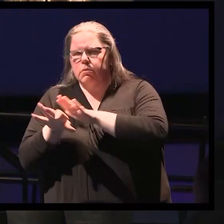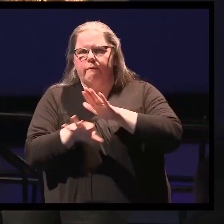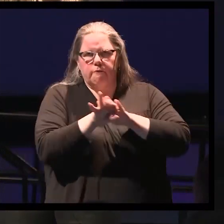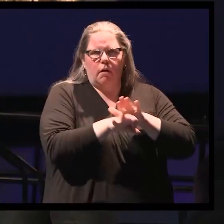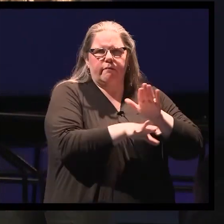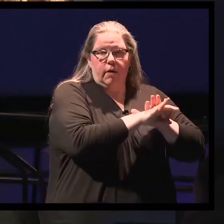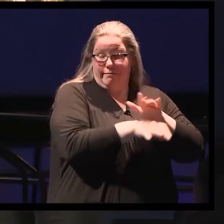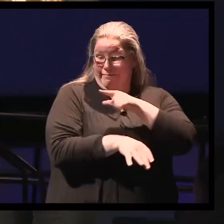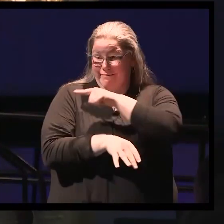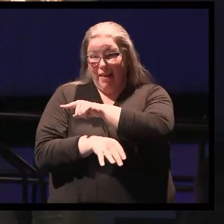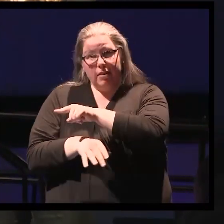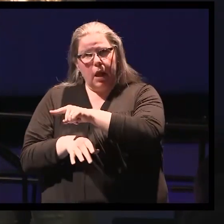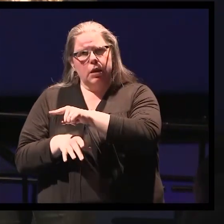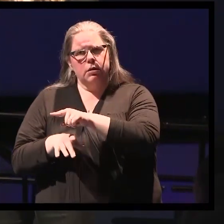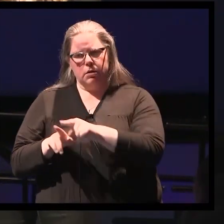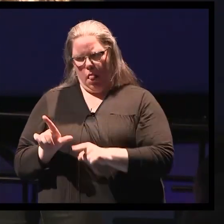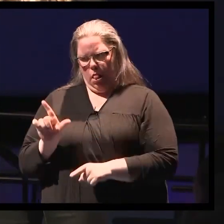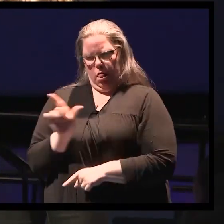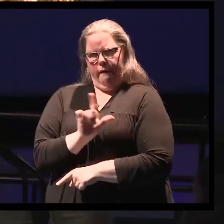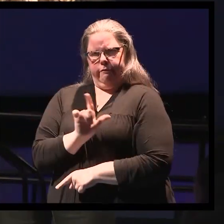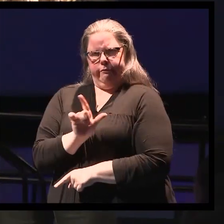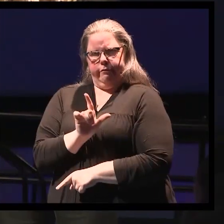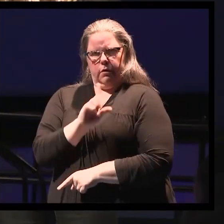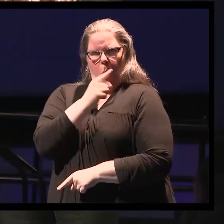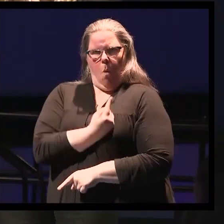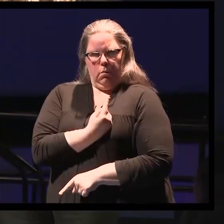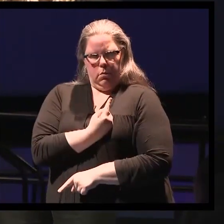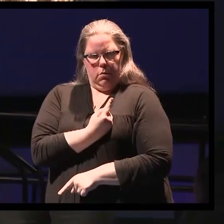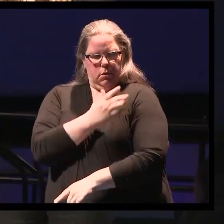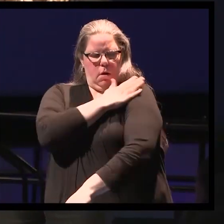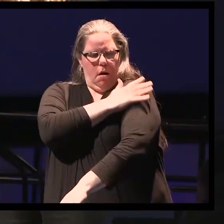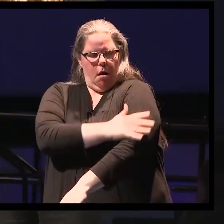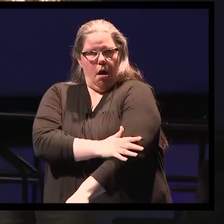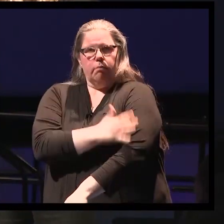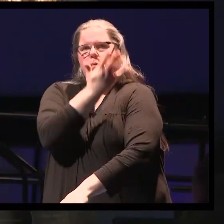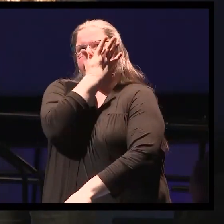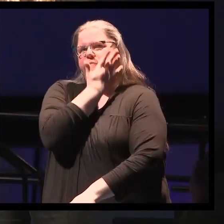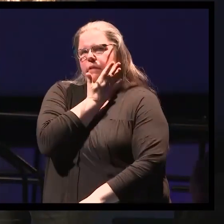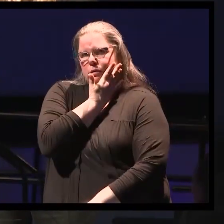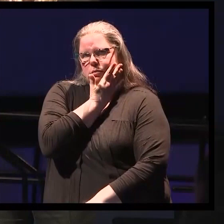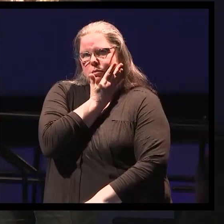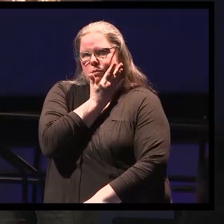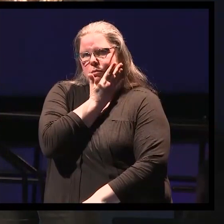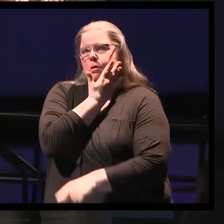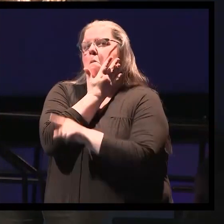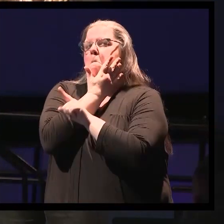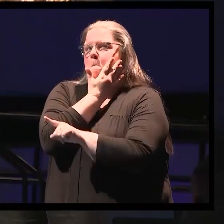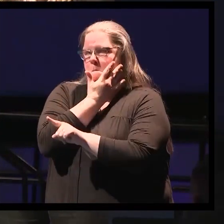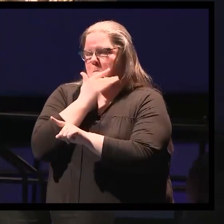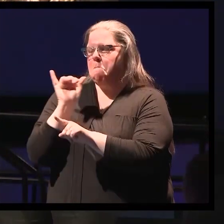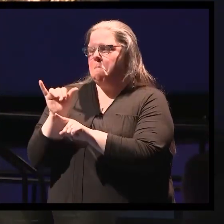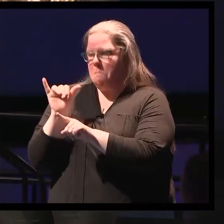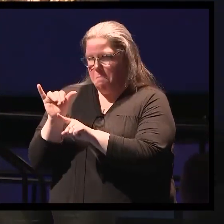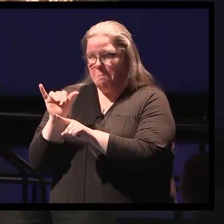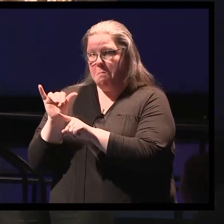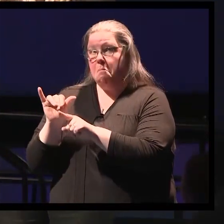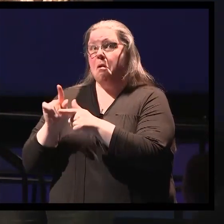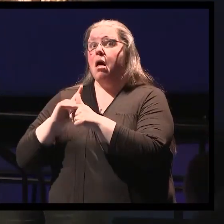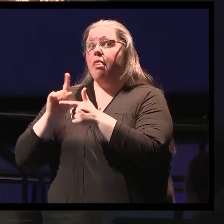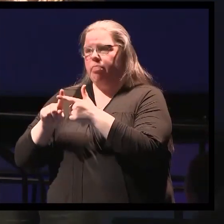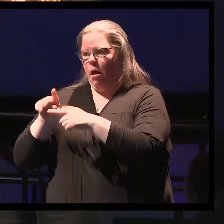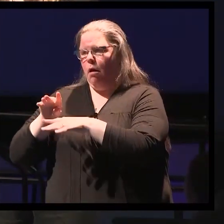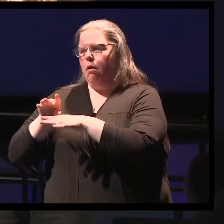affected by left-sided weakness, which also includes the arm and the face, which then leads to slurred speech.